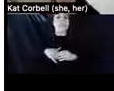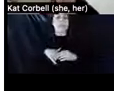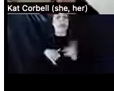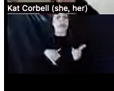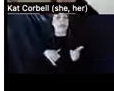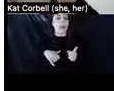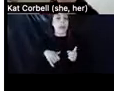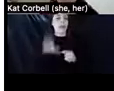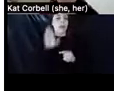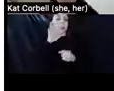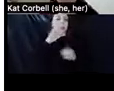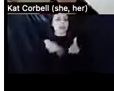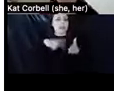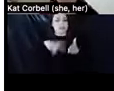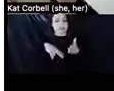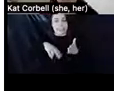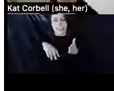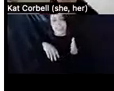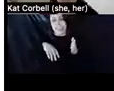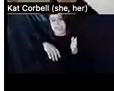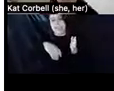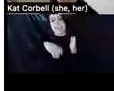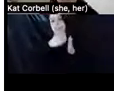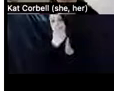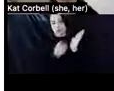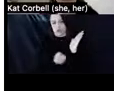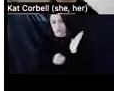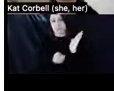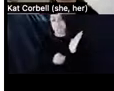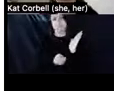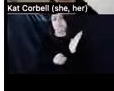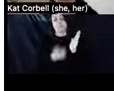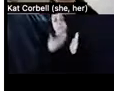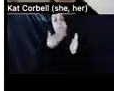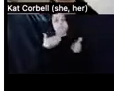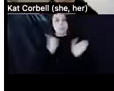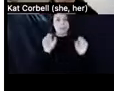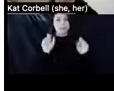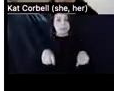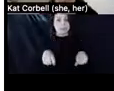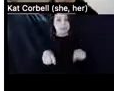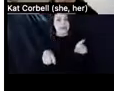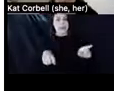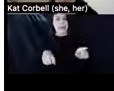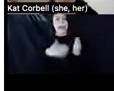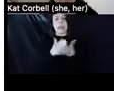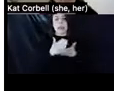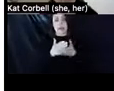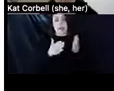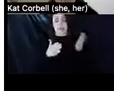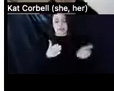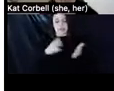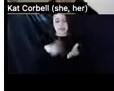I, I'm going to just going to read you off a script because that's where I wrote out and this is the best way I can do it. Sorry about this folks. All right, here it is.